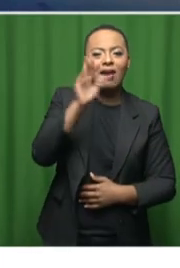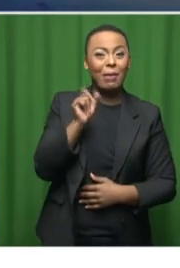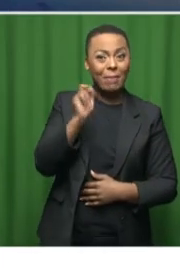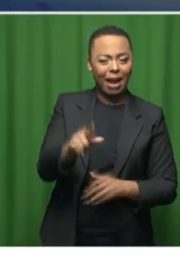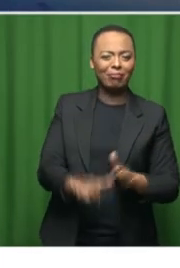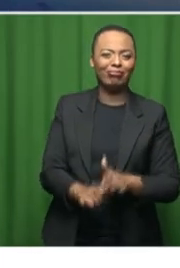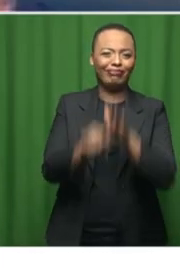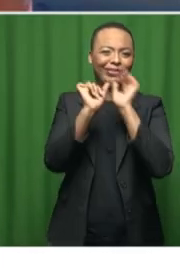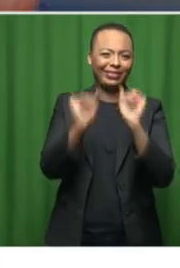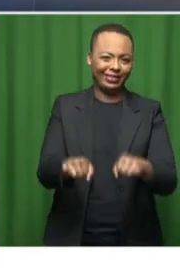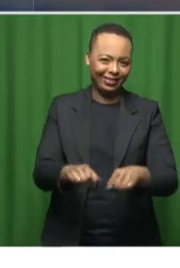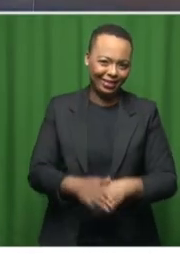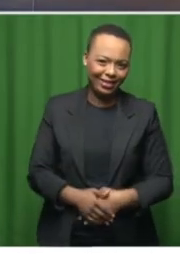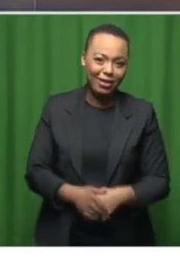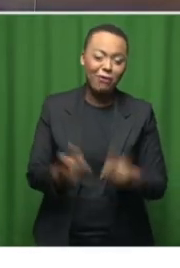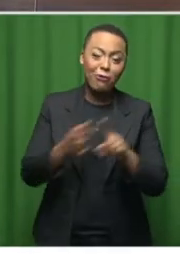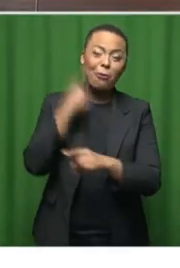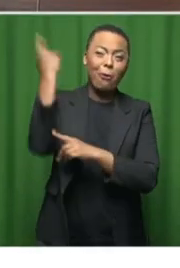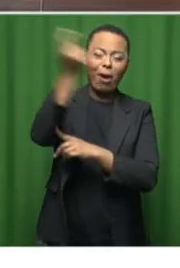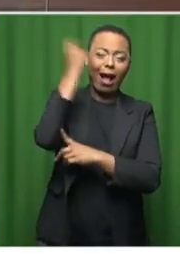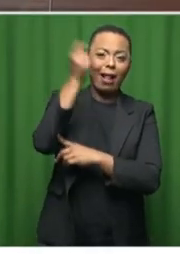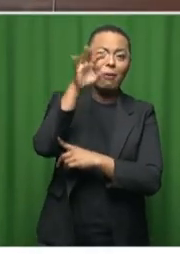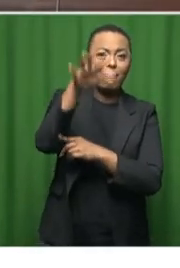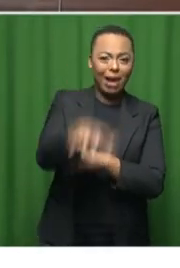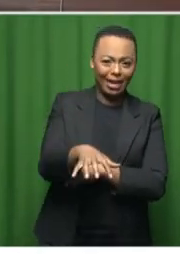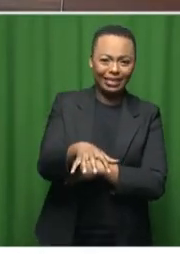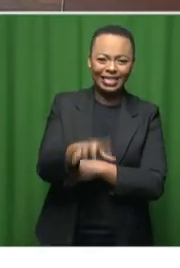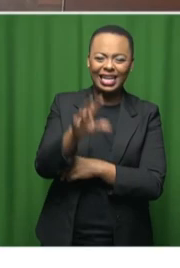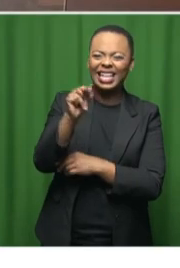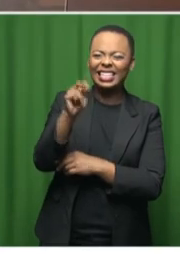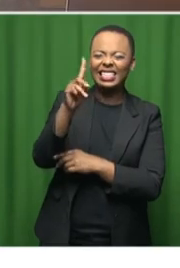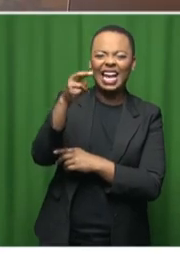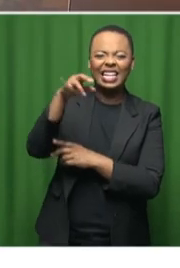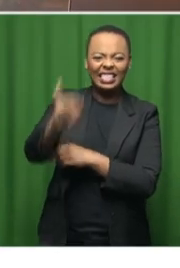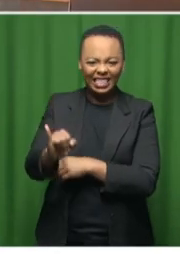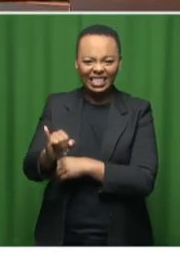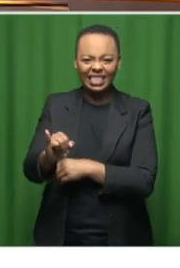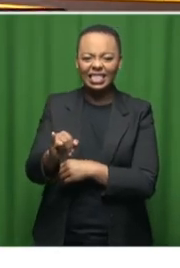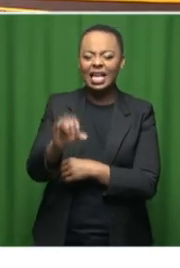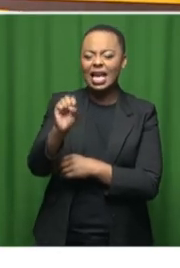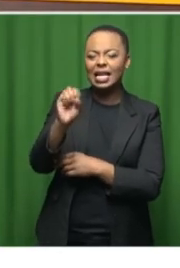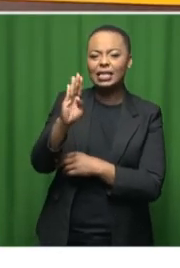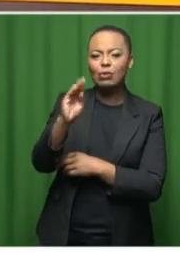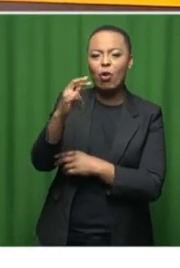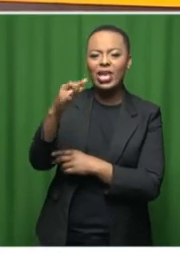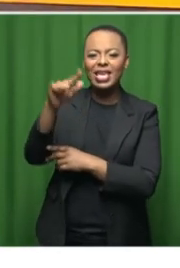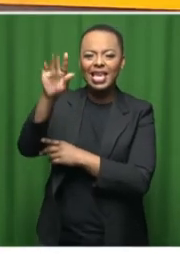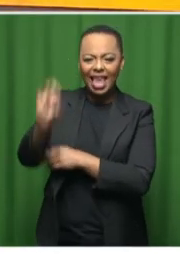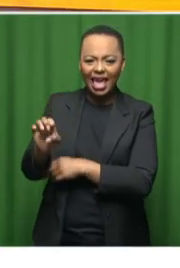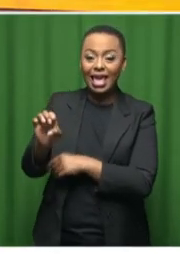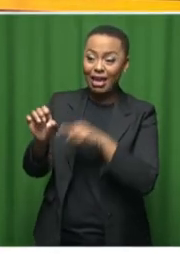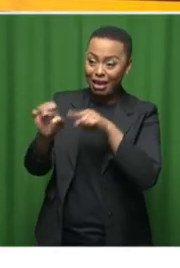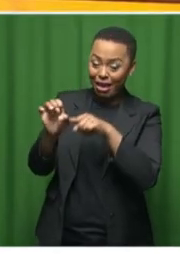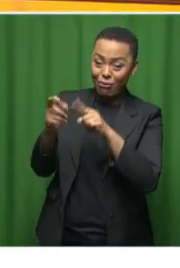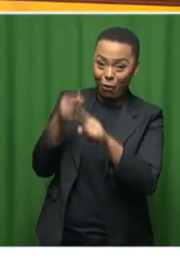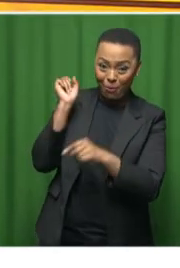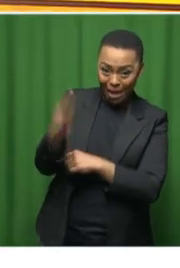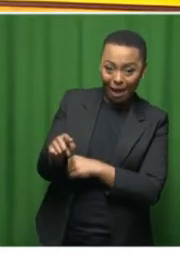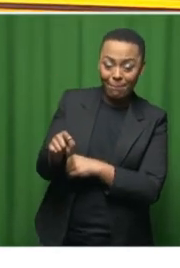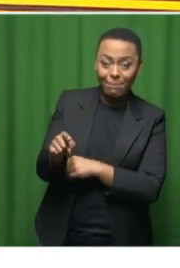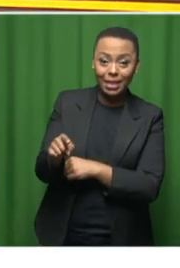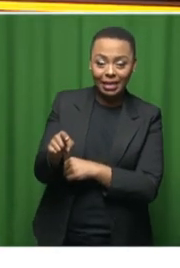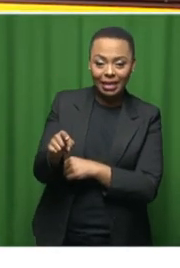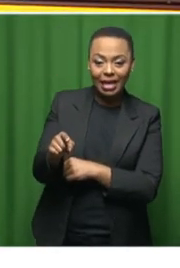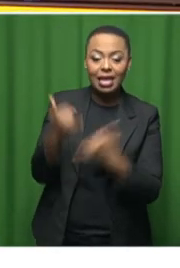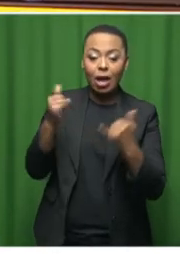from the rural part of South Africa, Dandi, Sbongile, that's where she comes from. And when